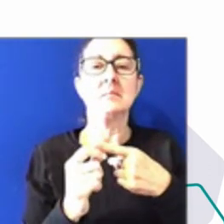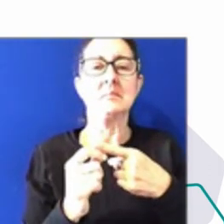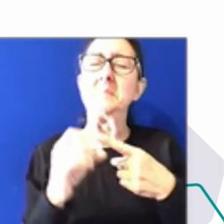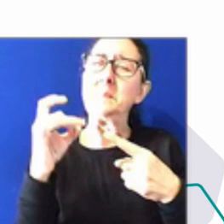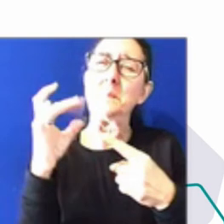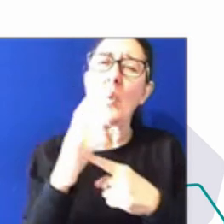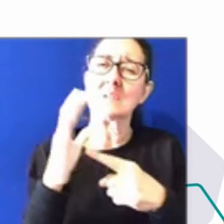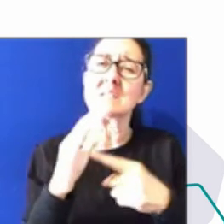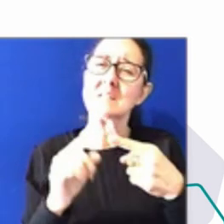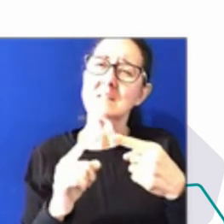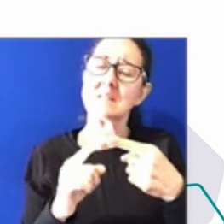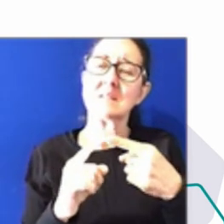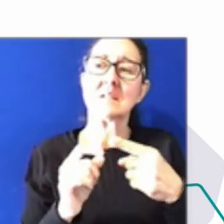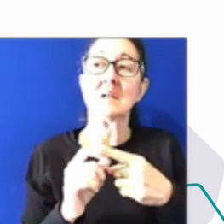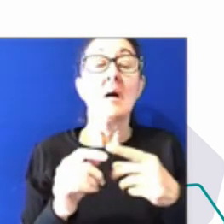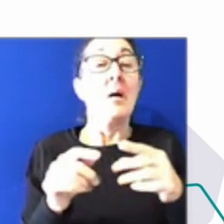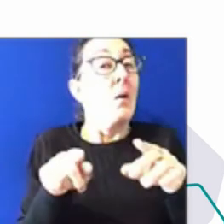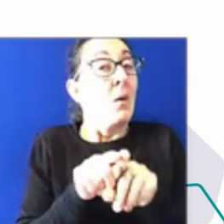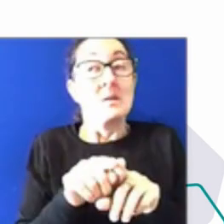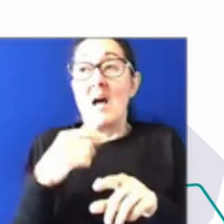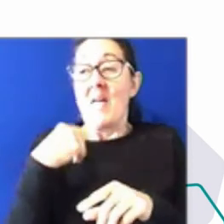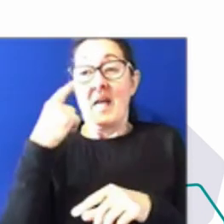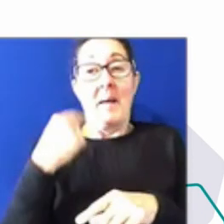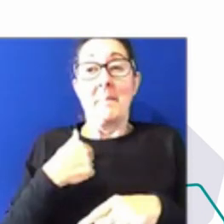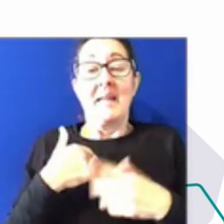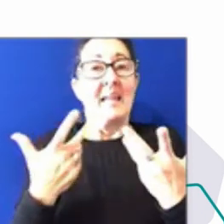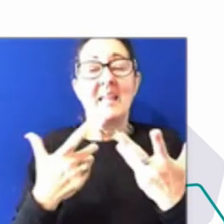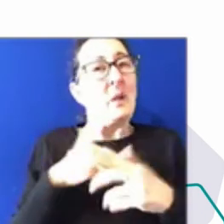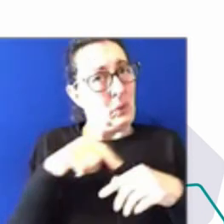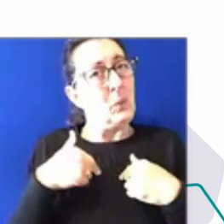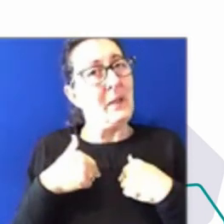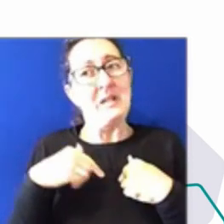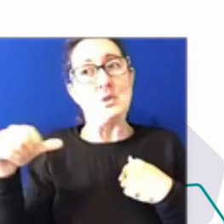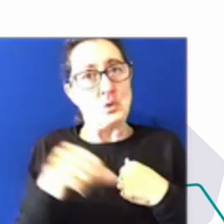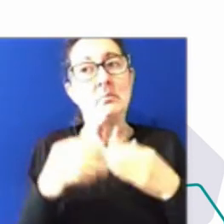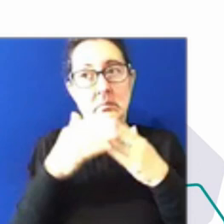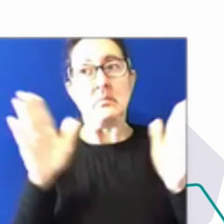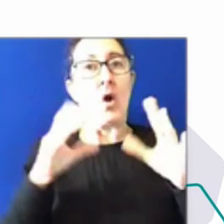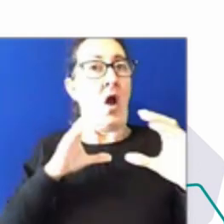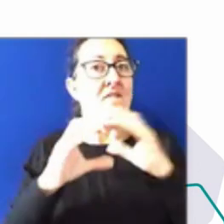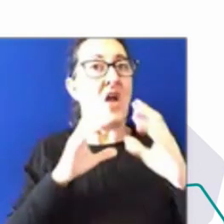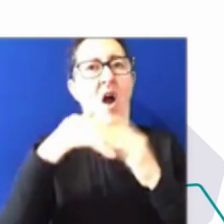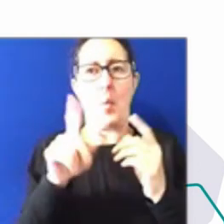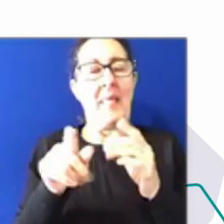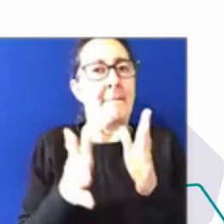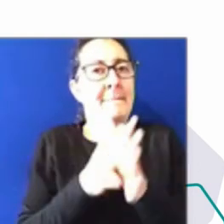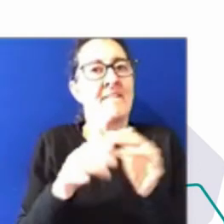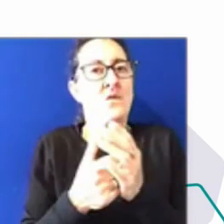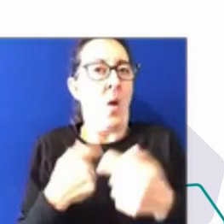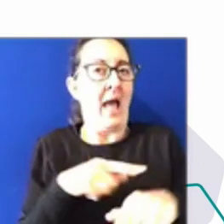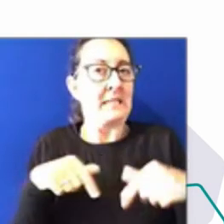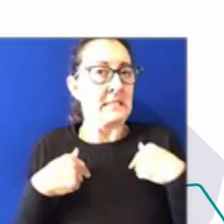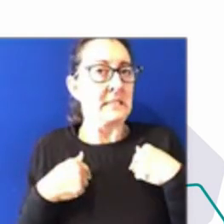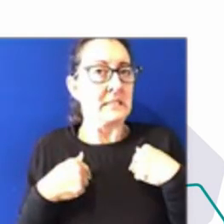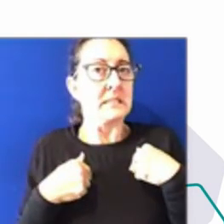there's nothing to stop us having conversations now about what we think it might mean for us. I don't know